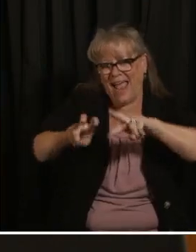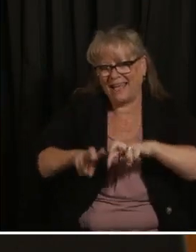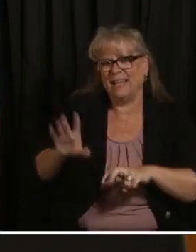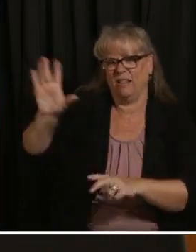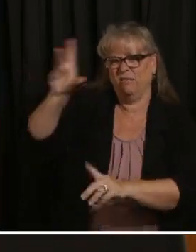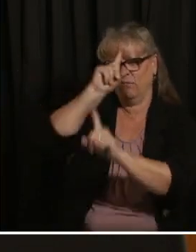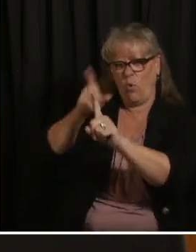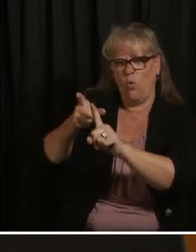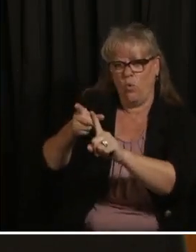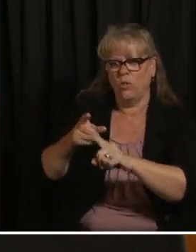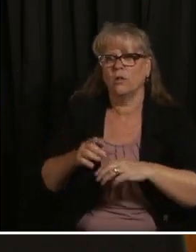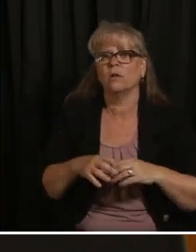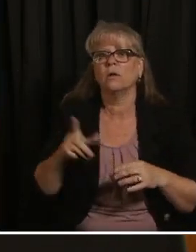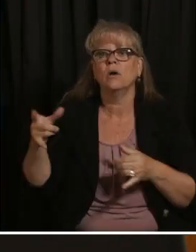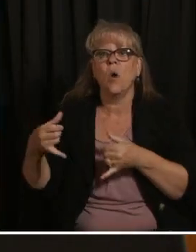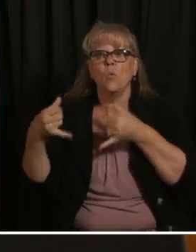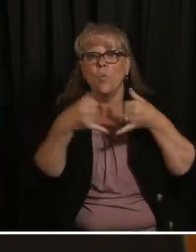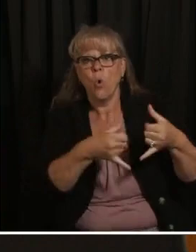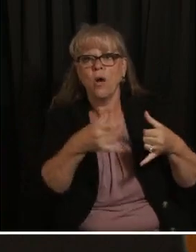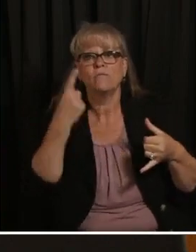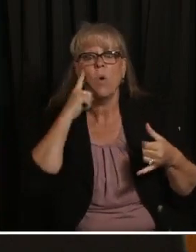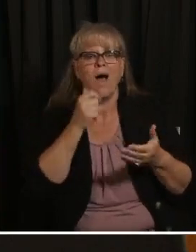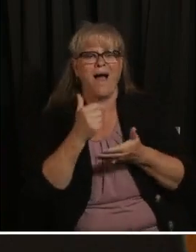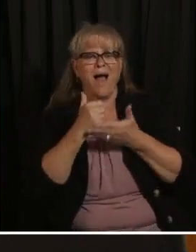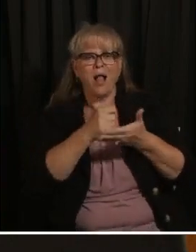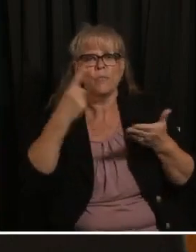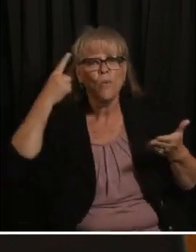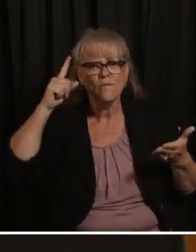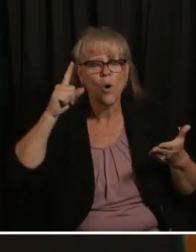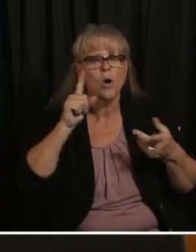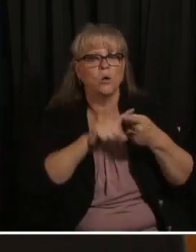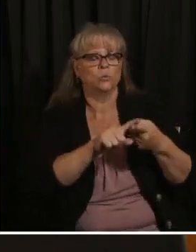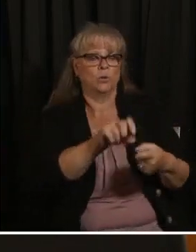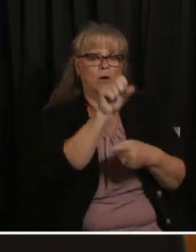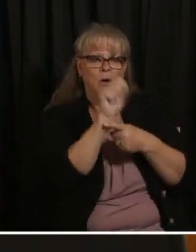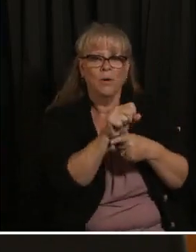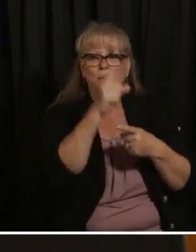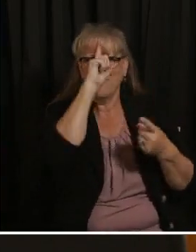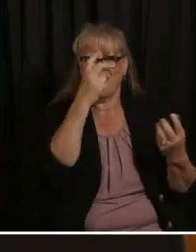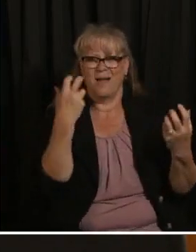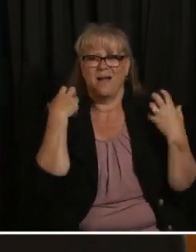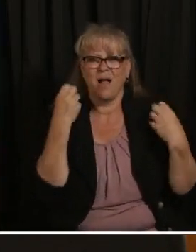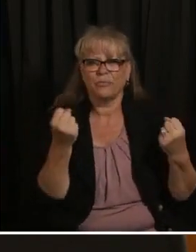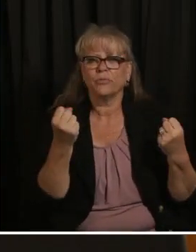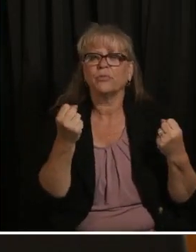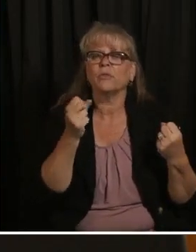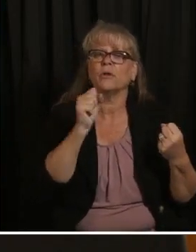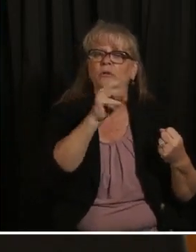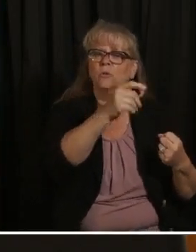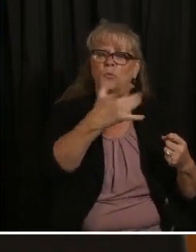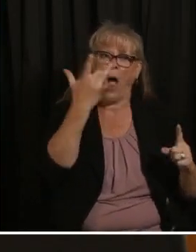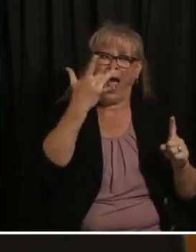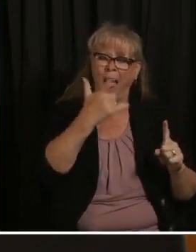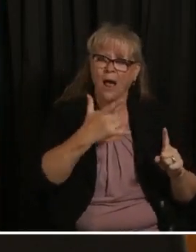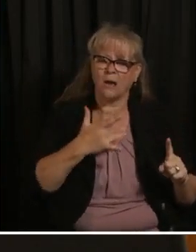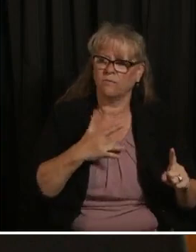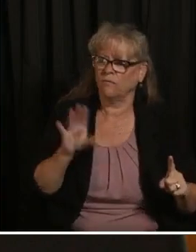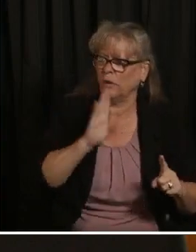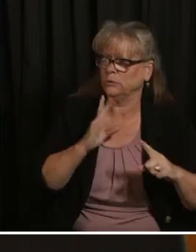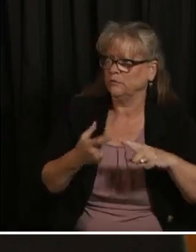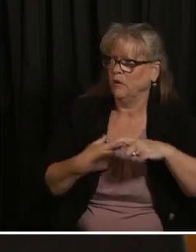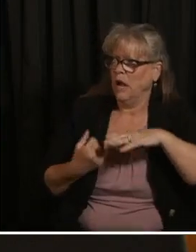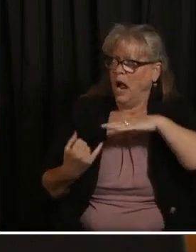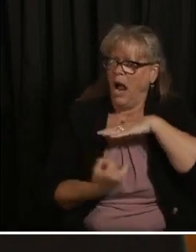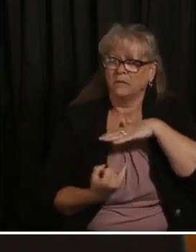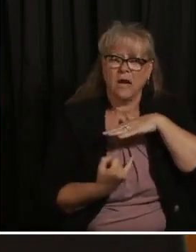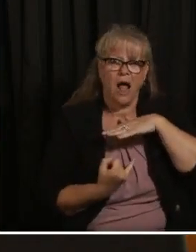struggles with mental health issues and feelings of isolation that so many of us experienced across this very